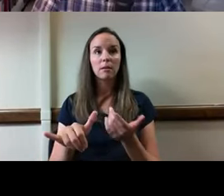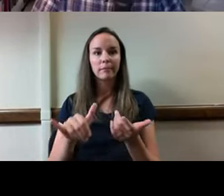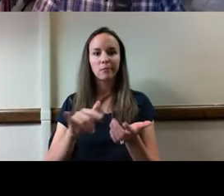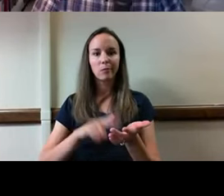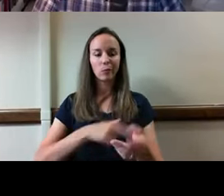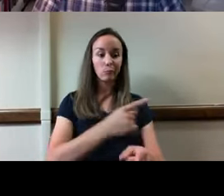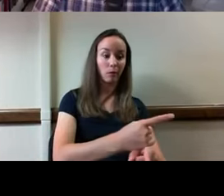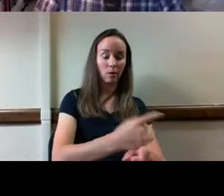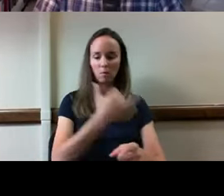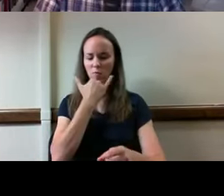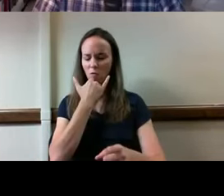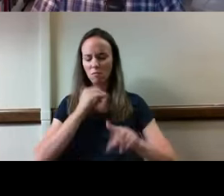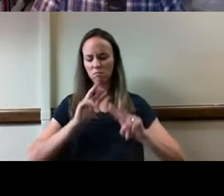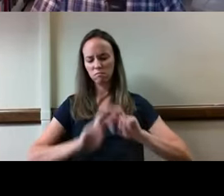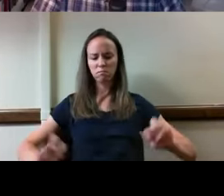what's right and what's wrong.